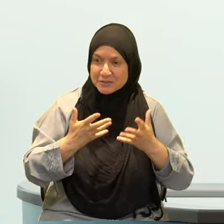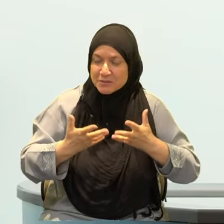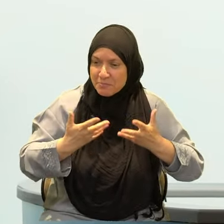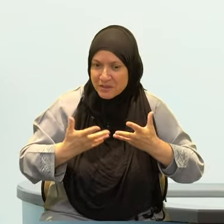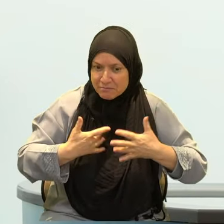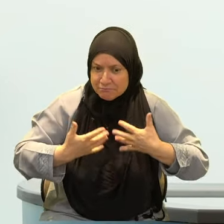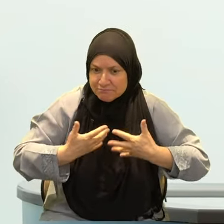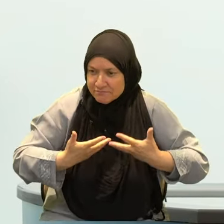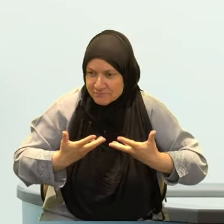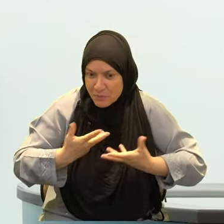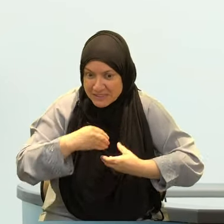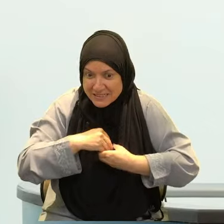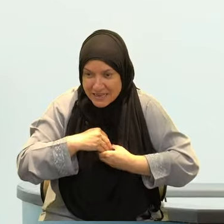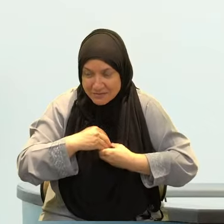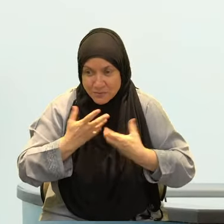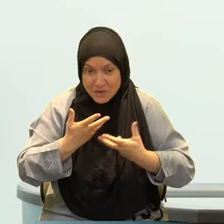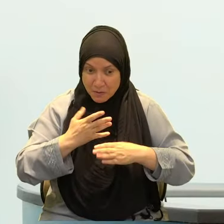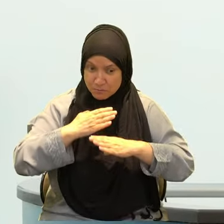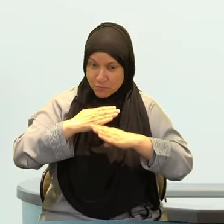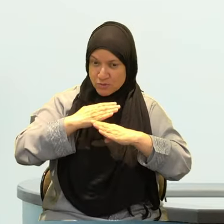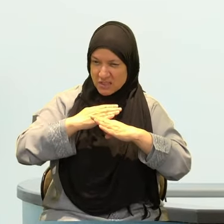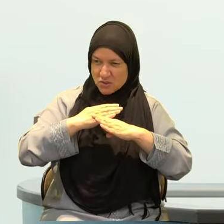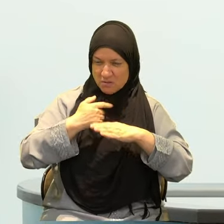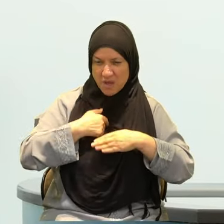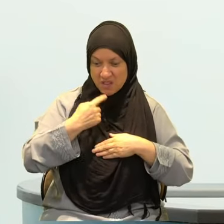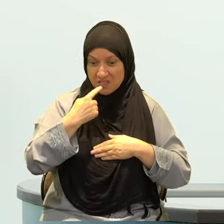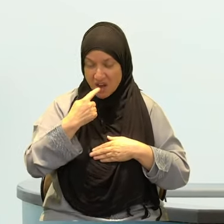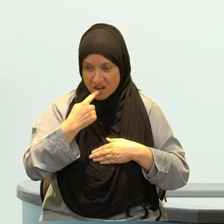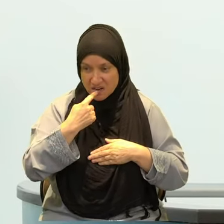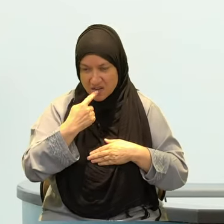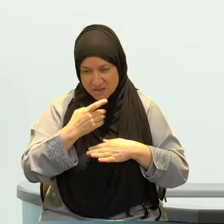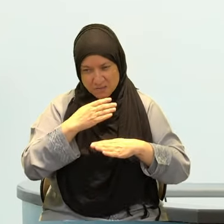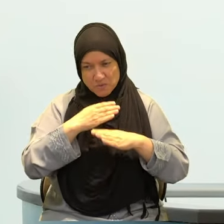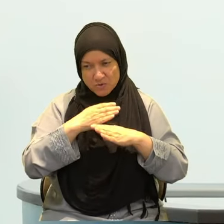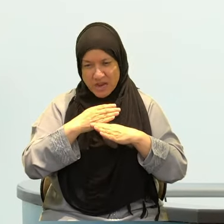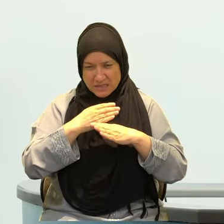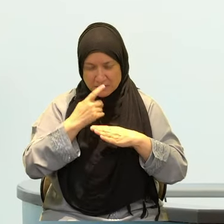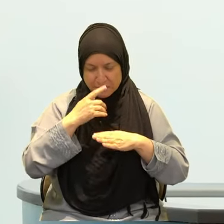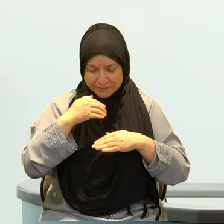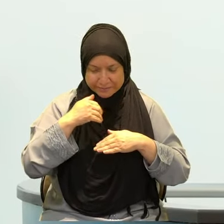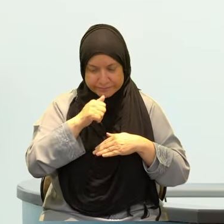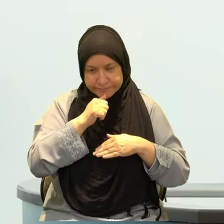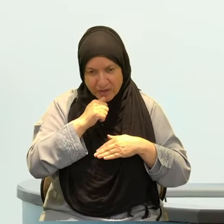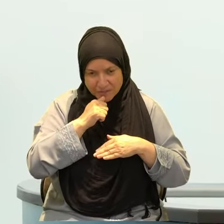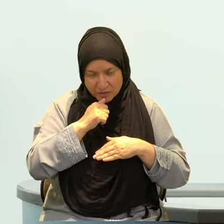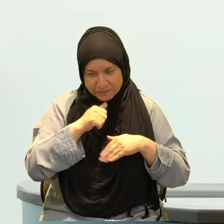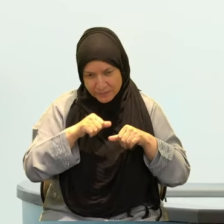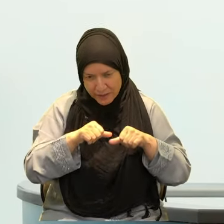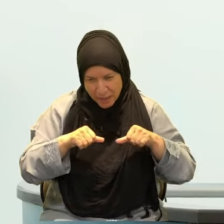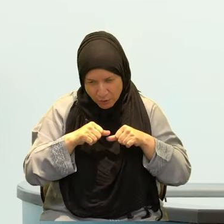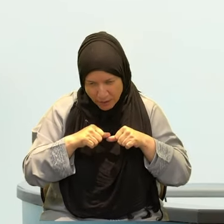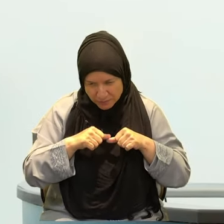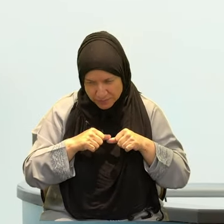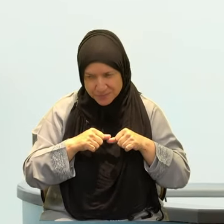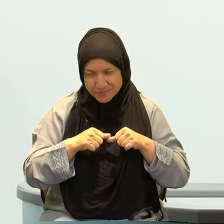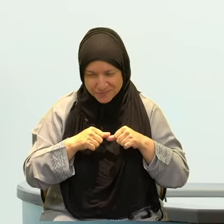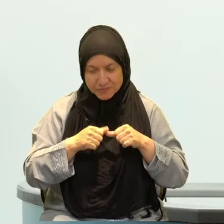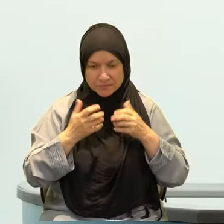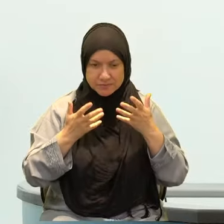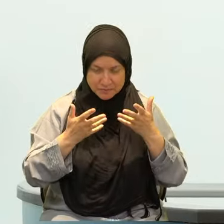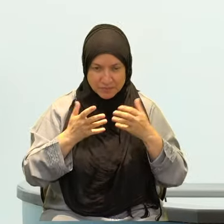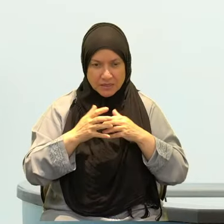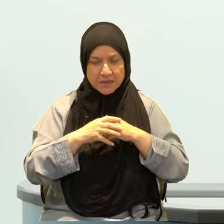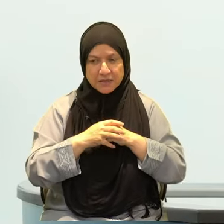of the private part that they do not violate with those things, I guarantee that person Jannah. I guarantee